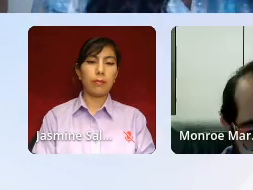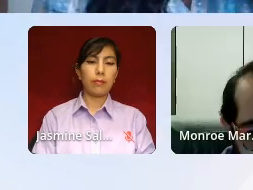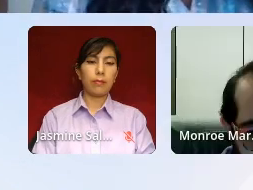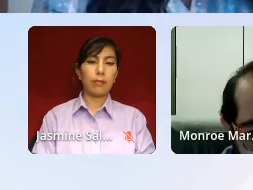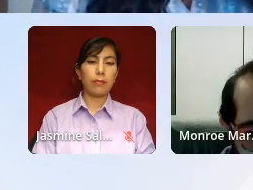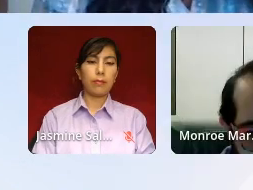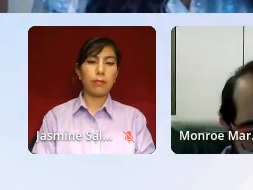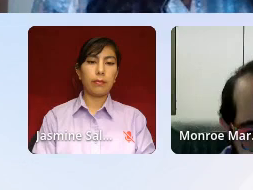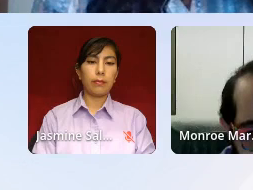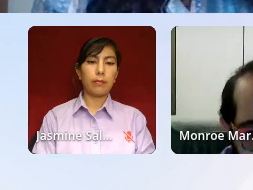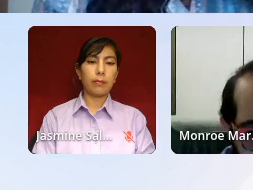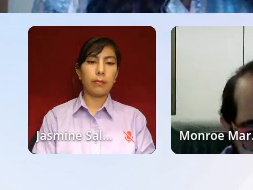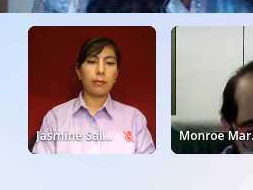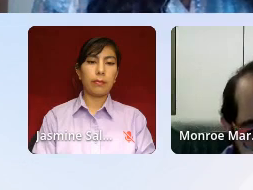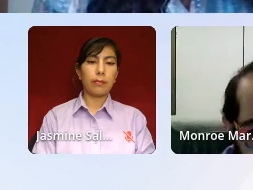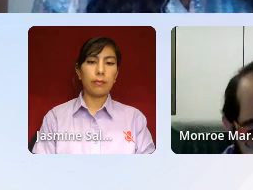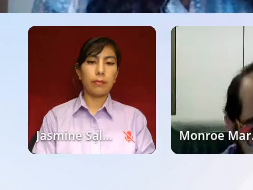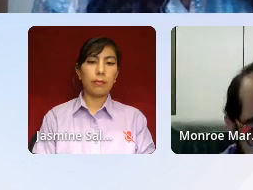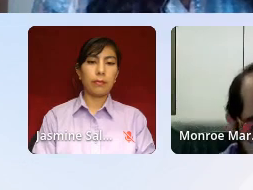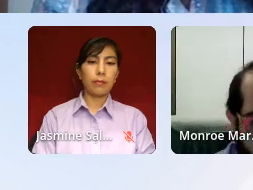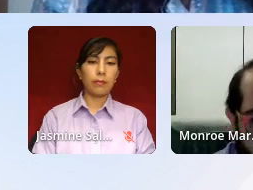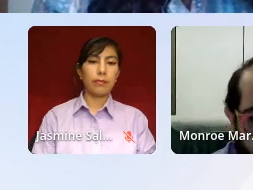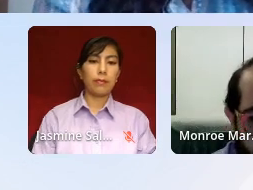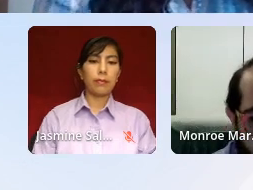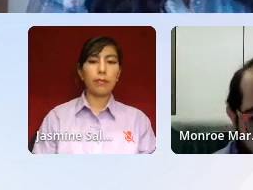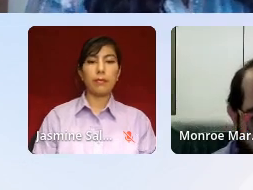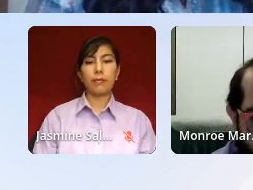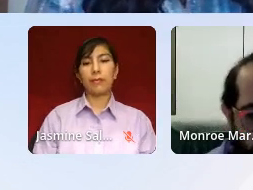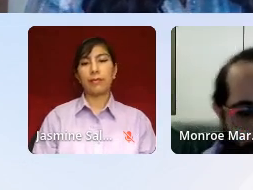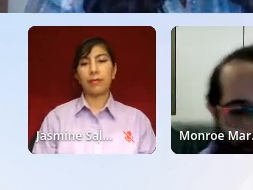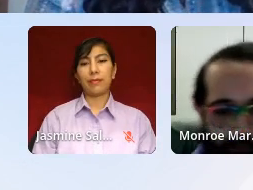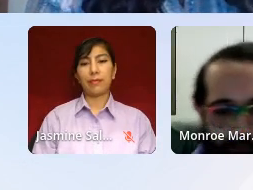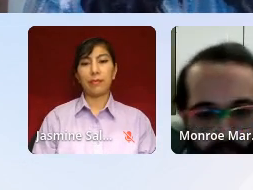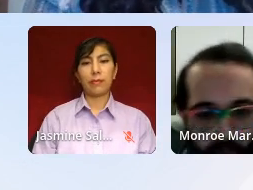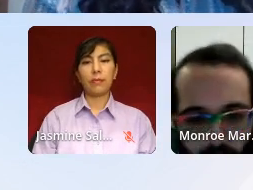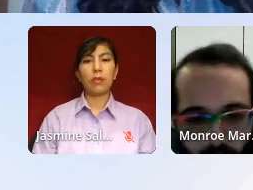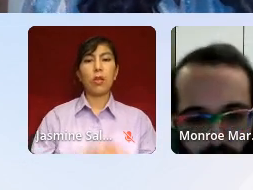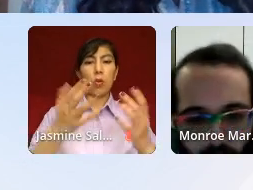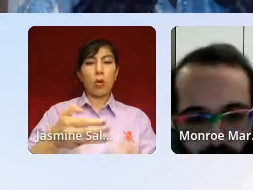Awesome. So welcome Monroe to the stage. Hello.